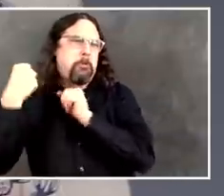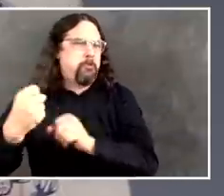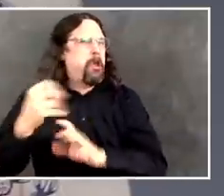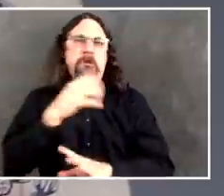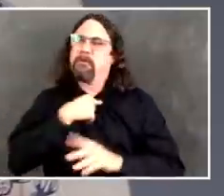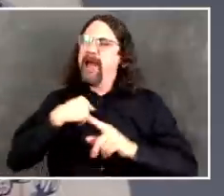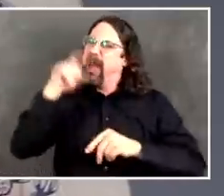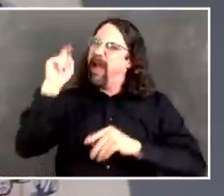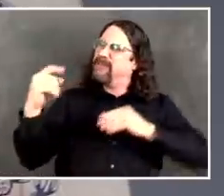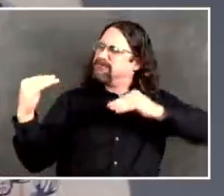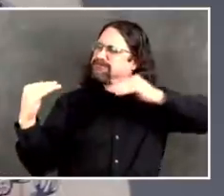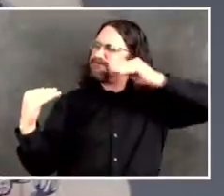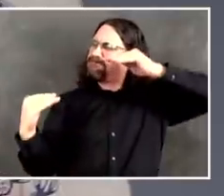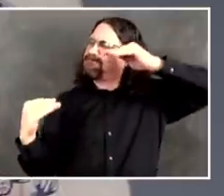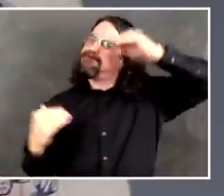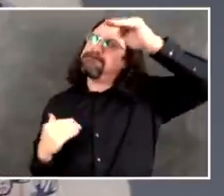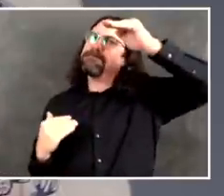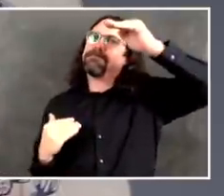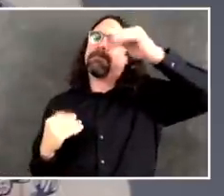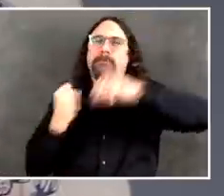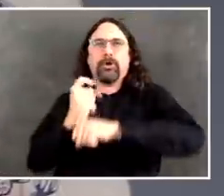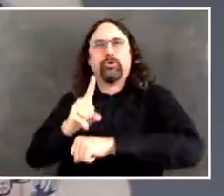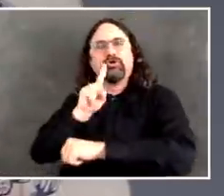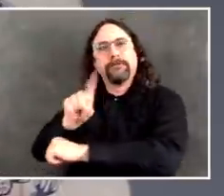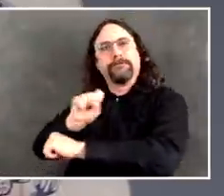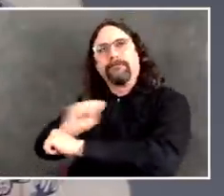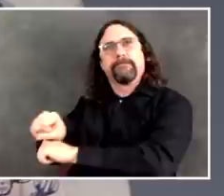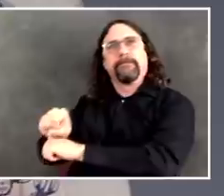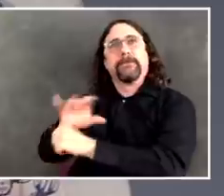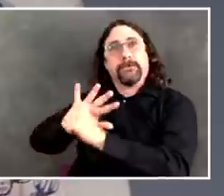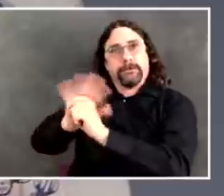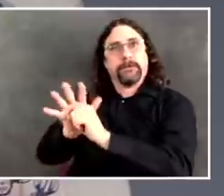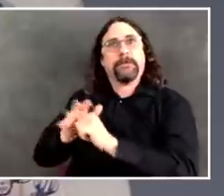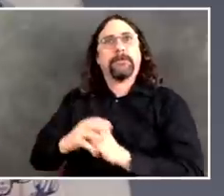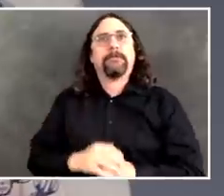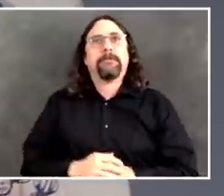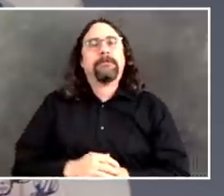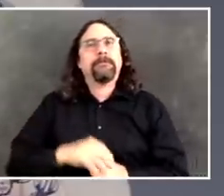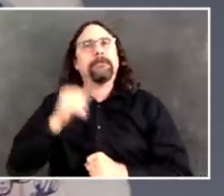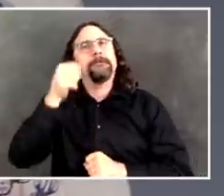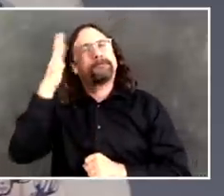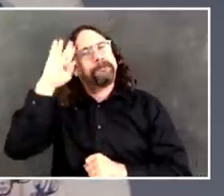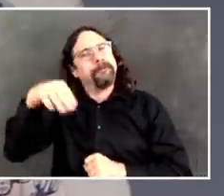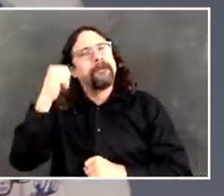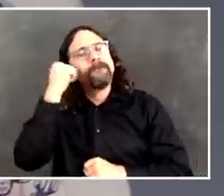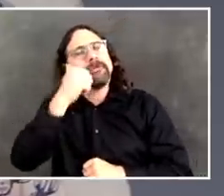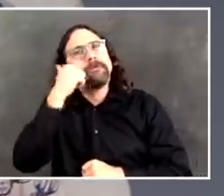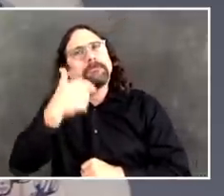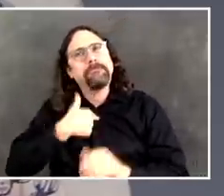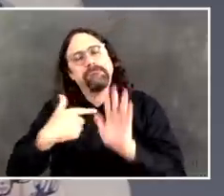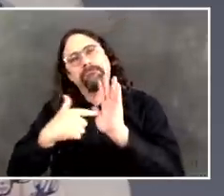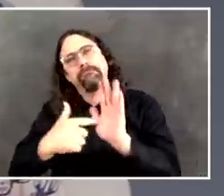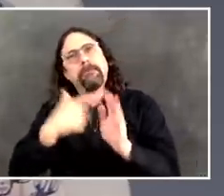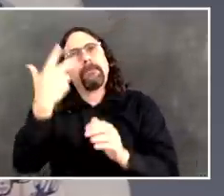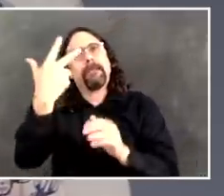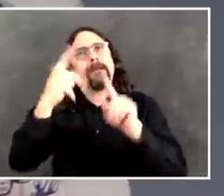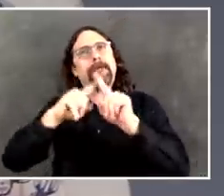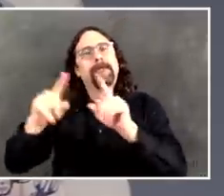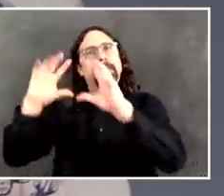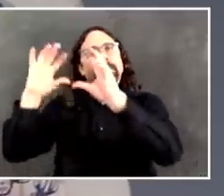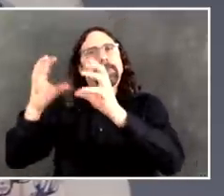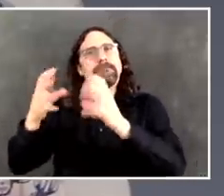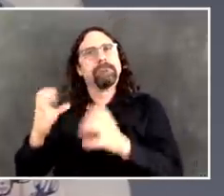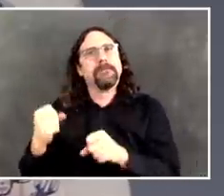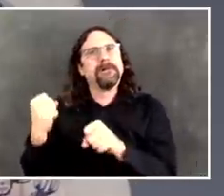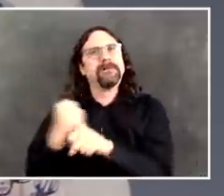displaying every day we see evidence real hard evidence that what you've done has had a tremendous impact. And that